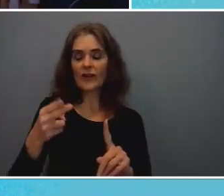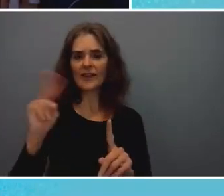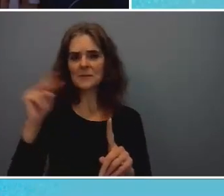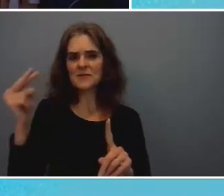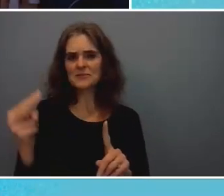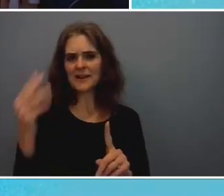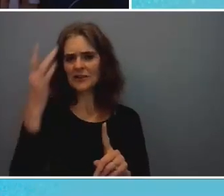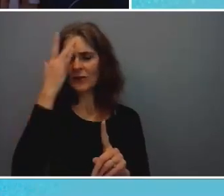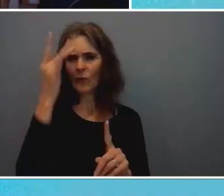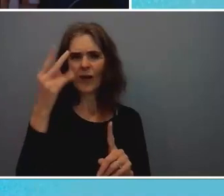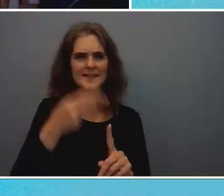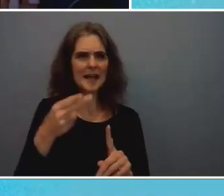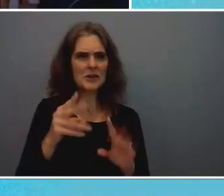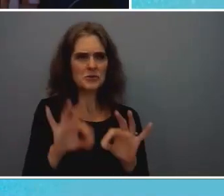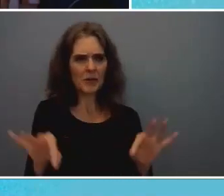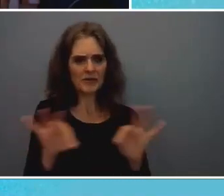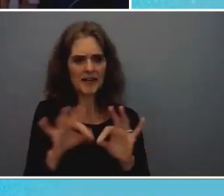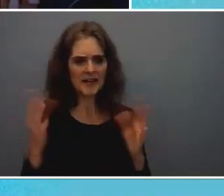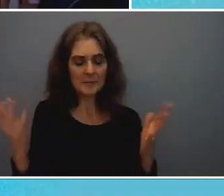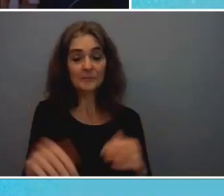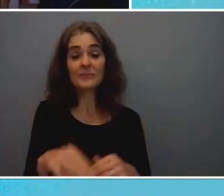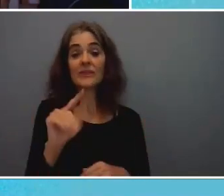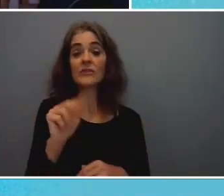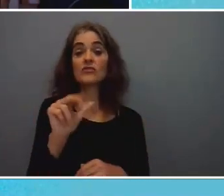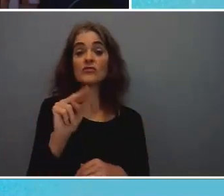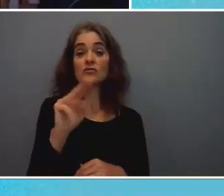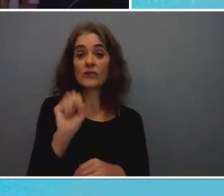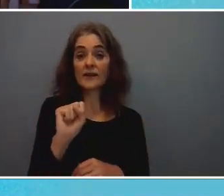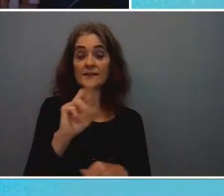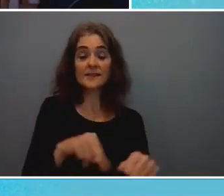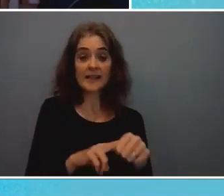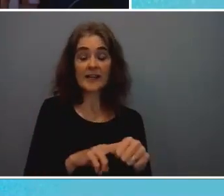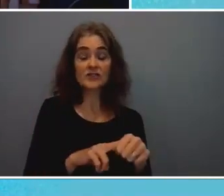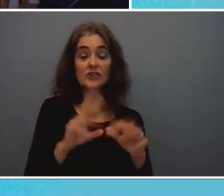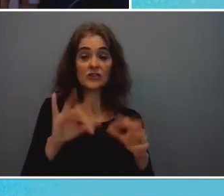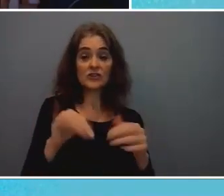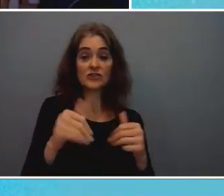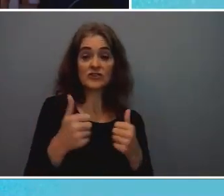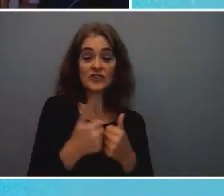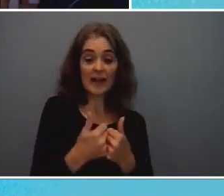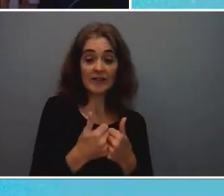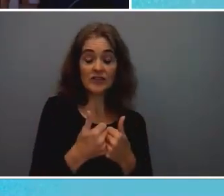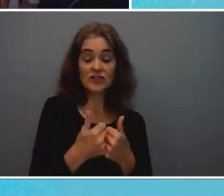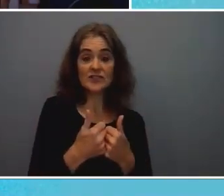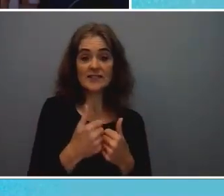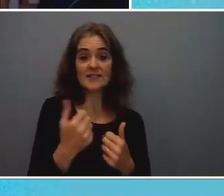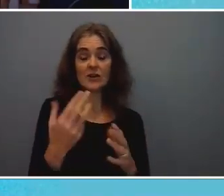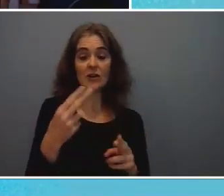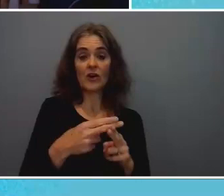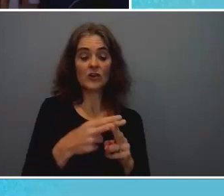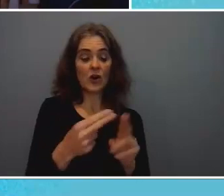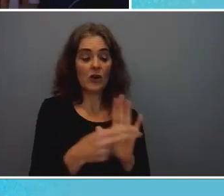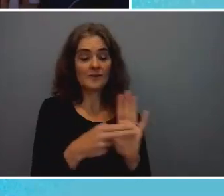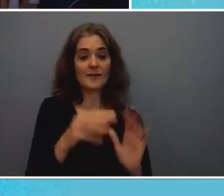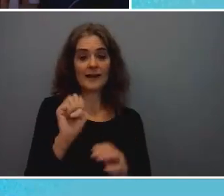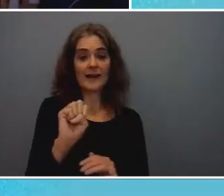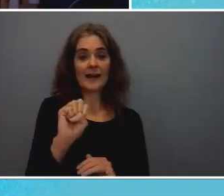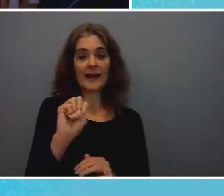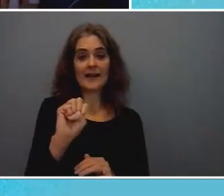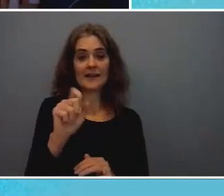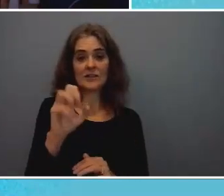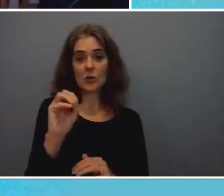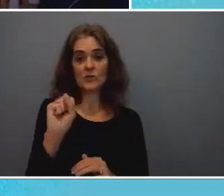these transnational challenges are existential threats that are equal